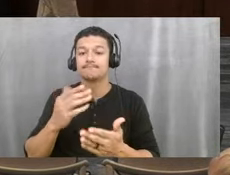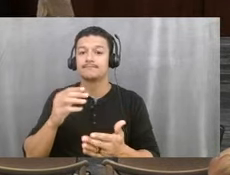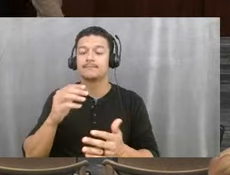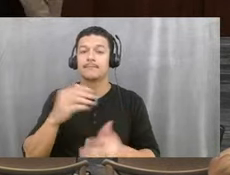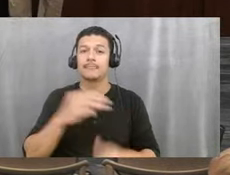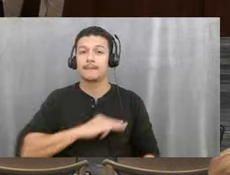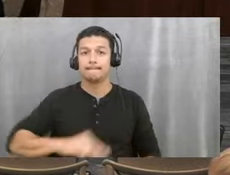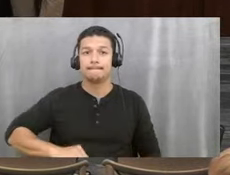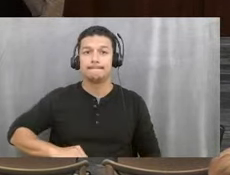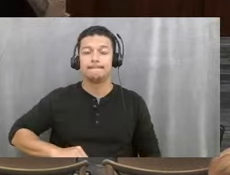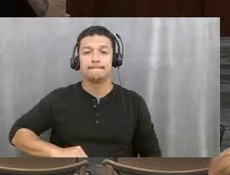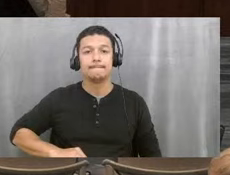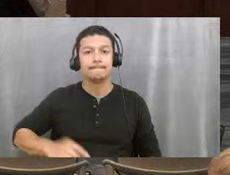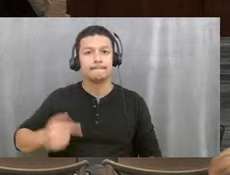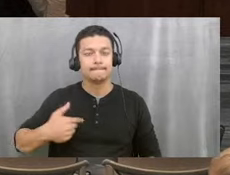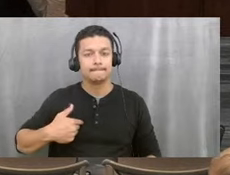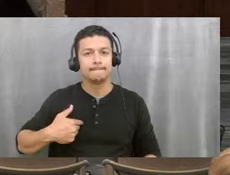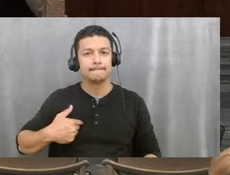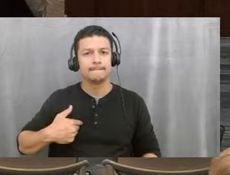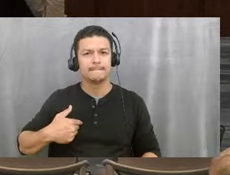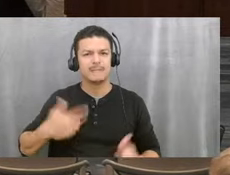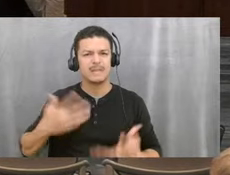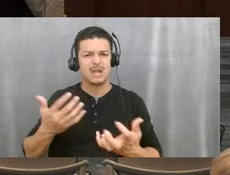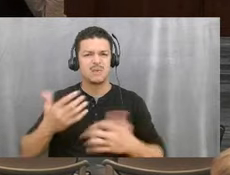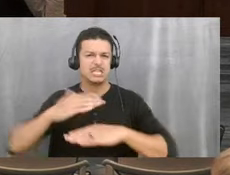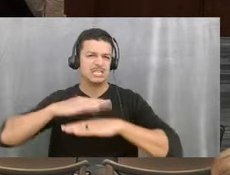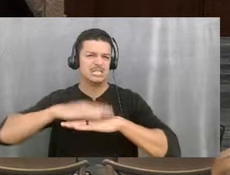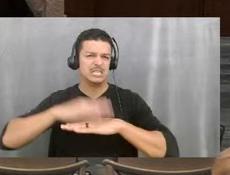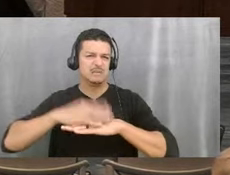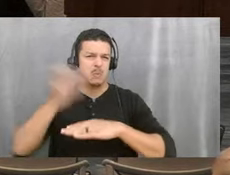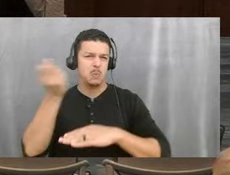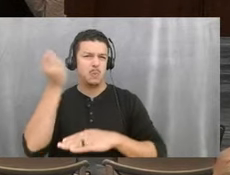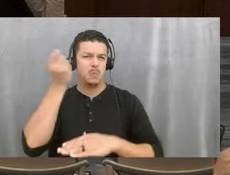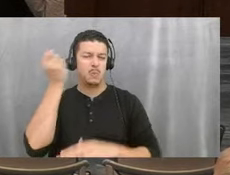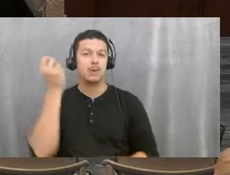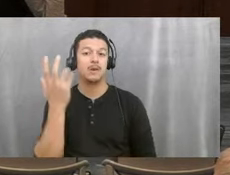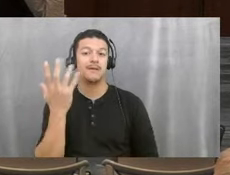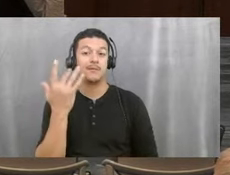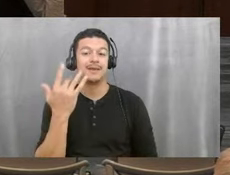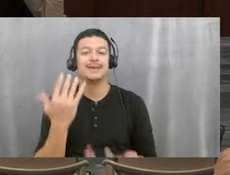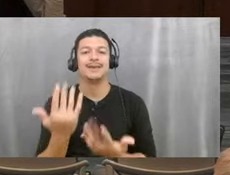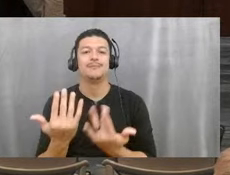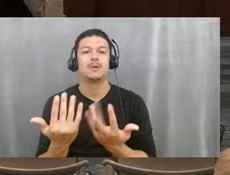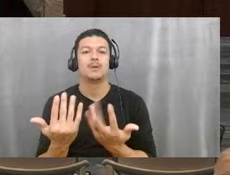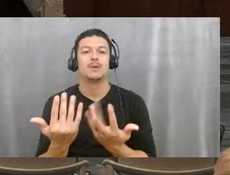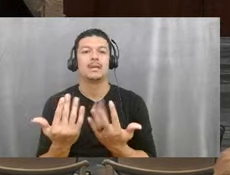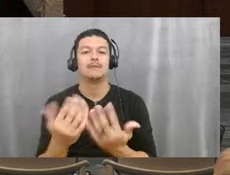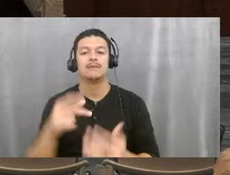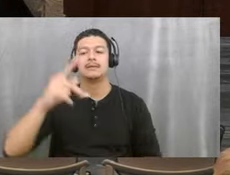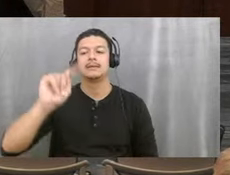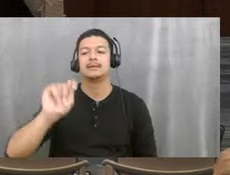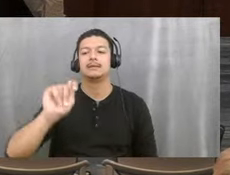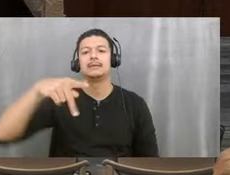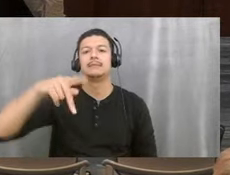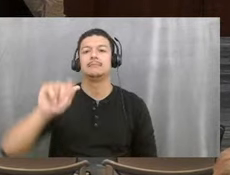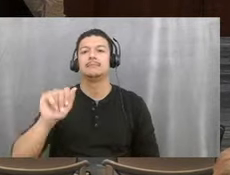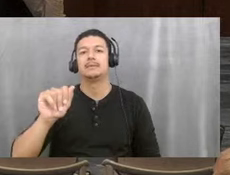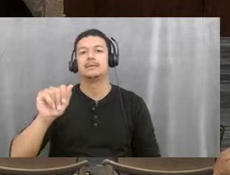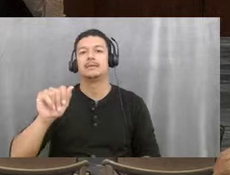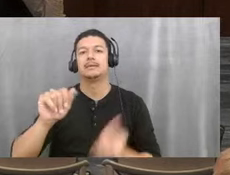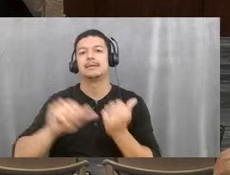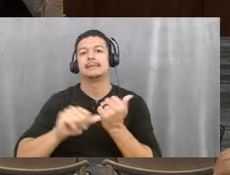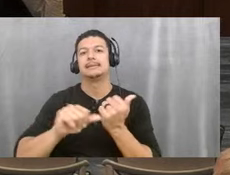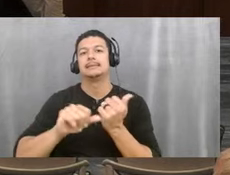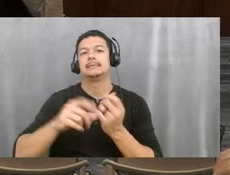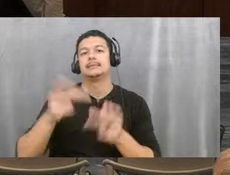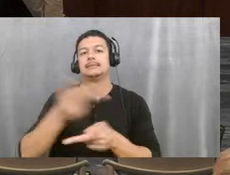I would like to table this item. I am waiting for the TPA executive director to get back to me. I